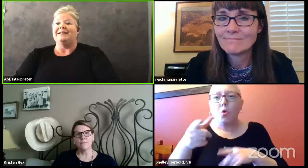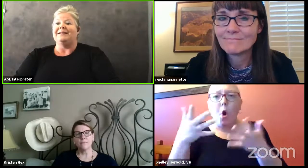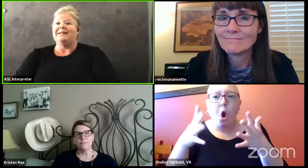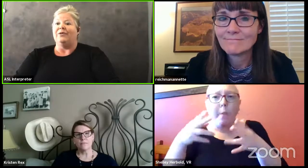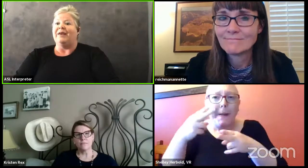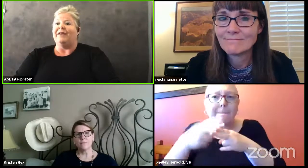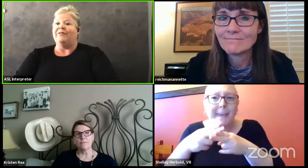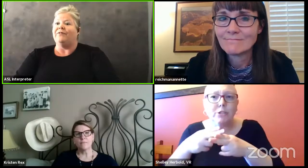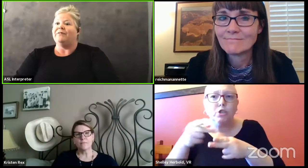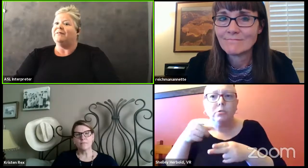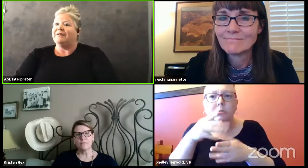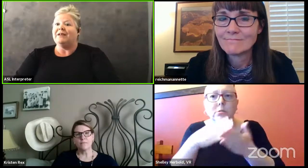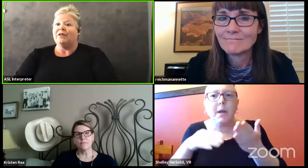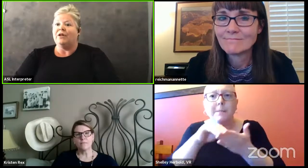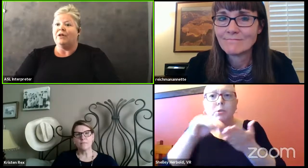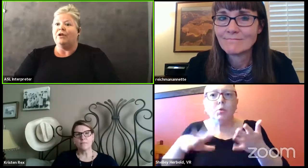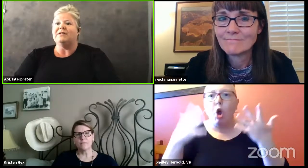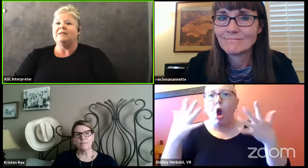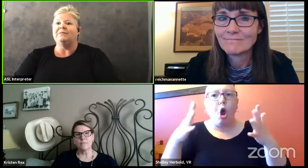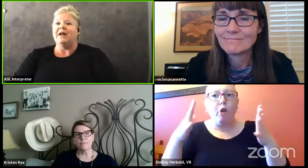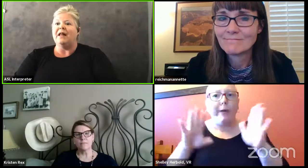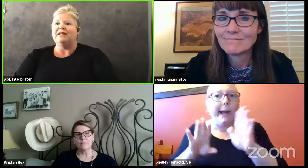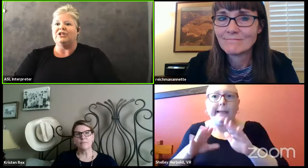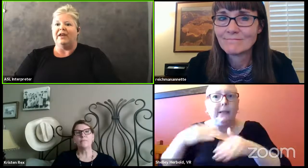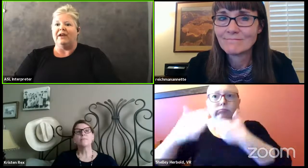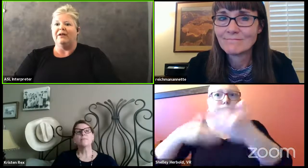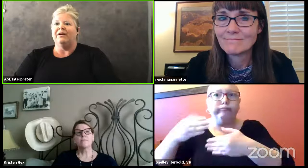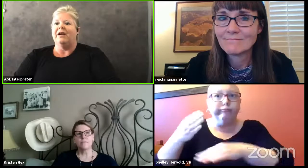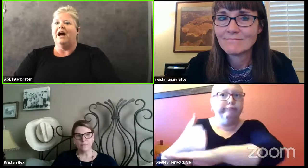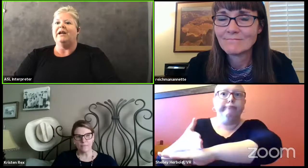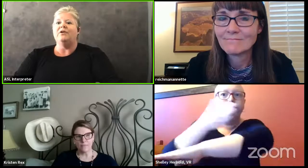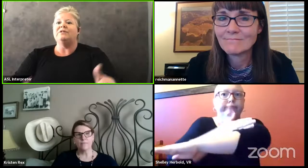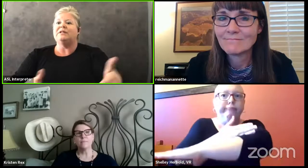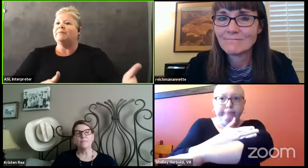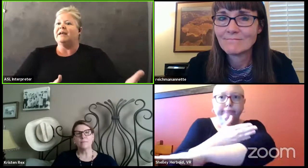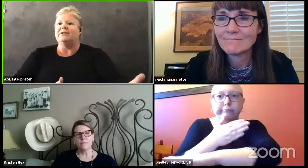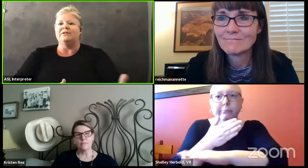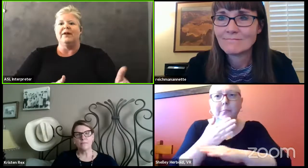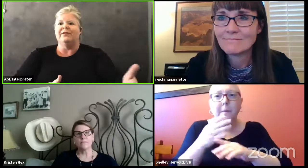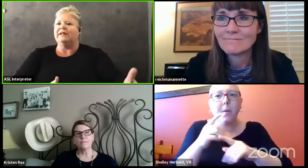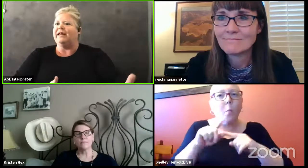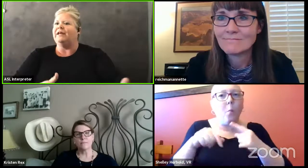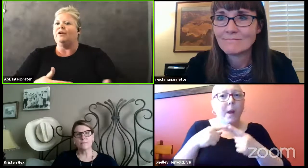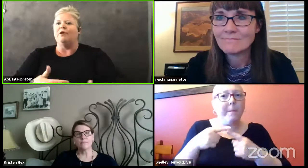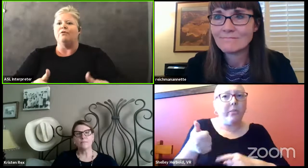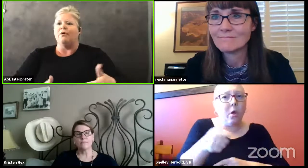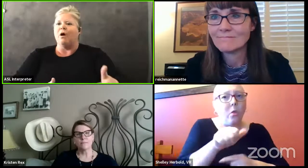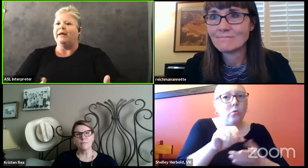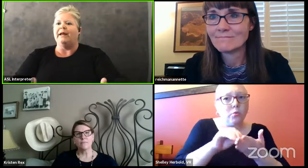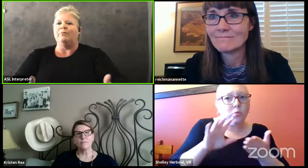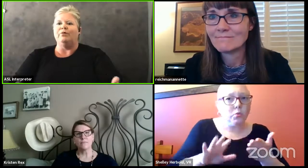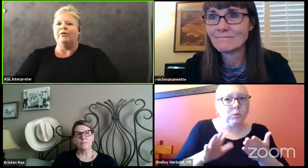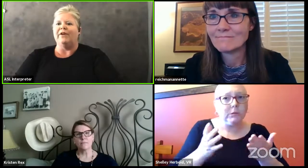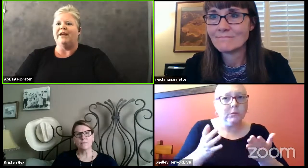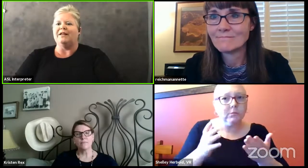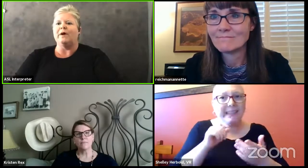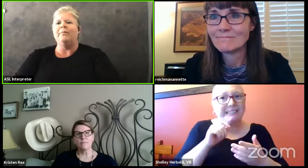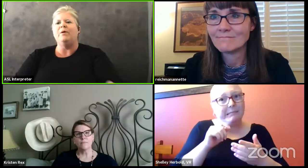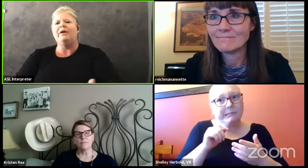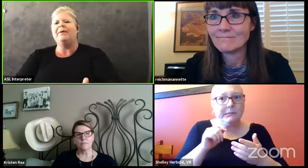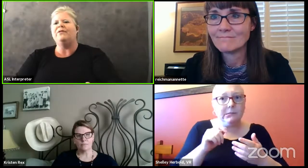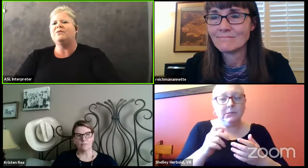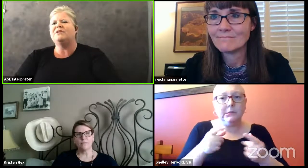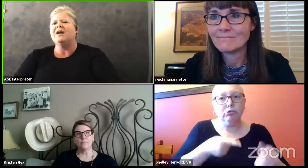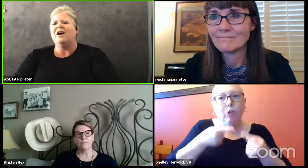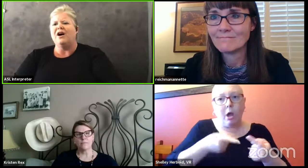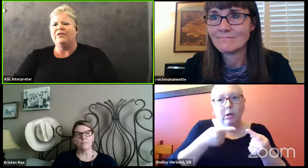And, you know, they've lost some knowledge there. I know some kids are definitely, you know, growing and improving as